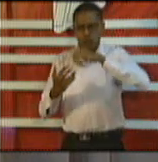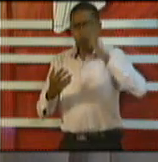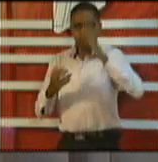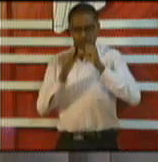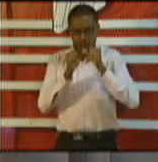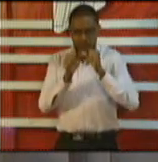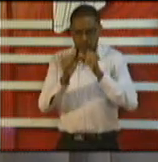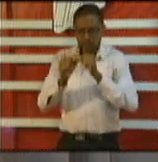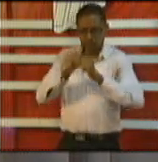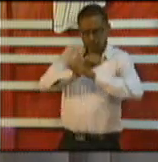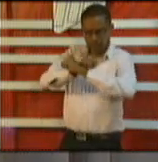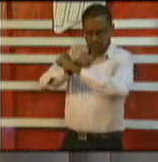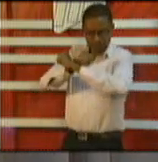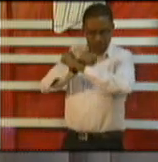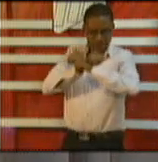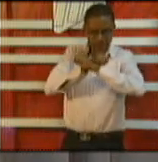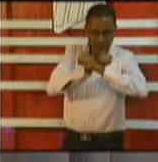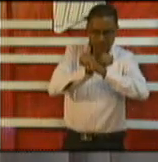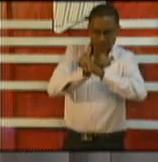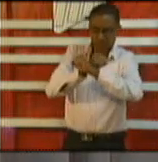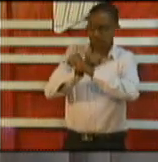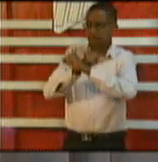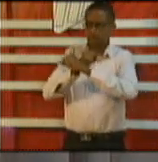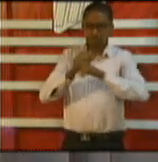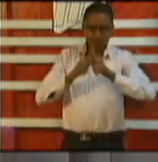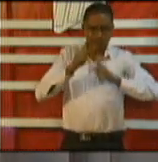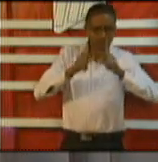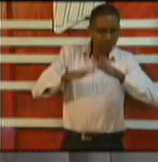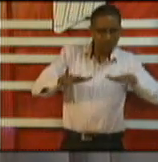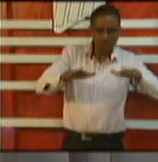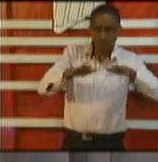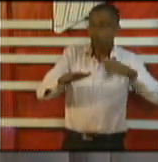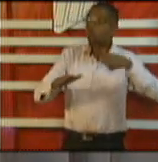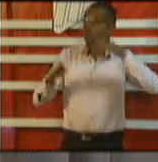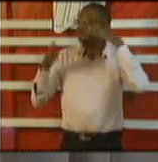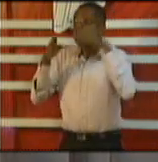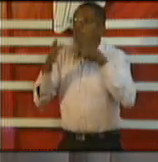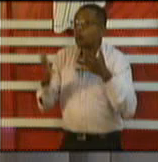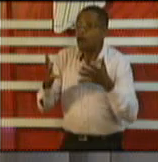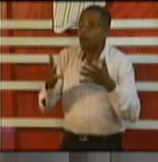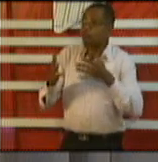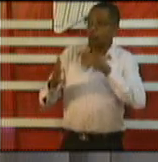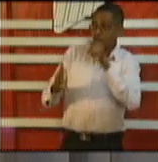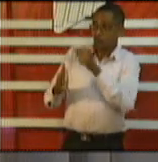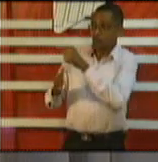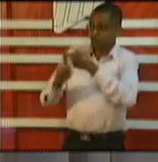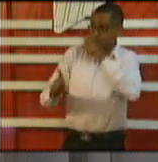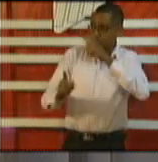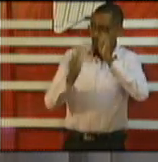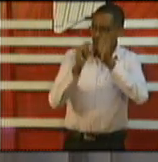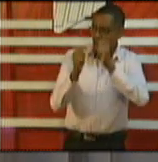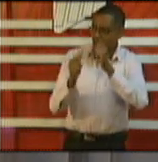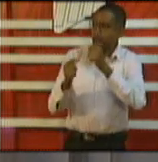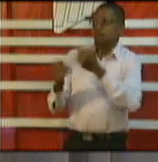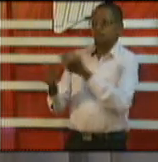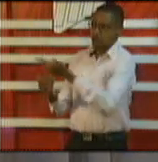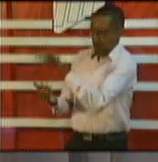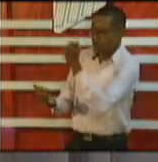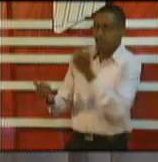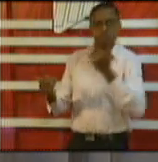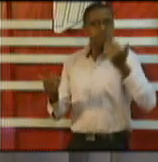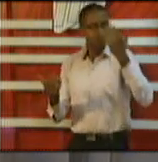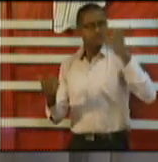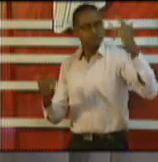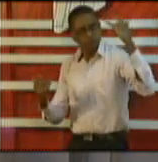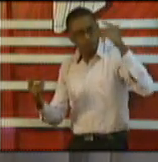right now we're focused on getting our nationals home not looking at the international travel when we reach there by then we would have all of the necessary